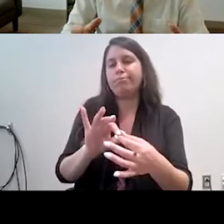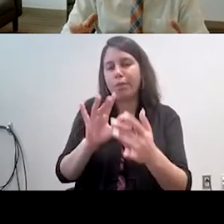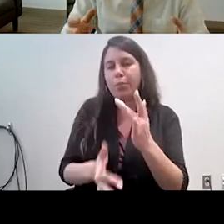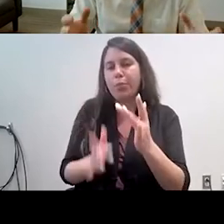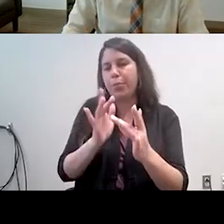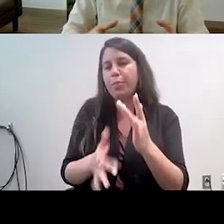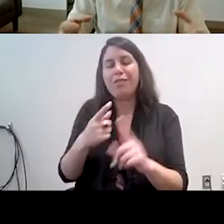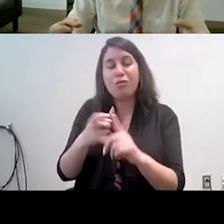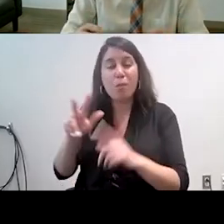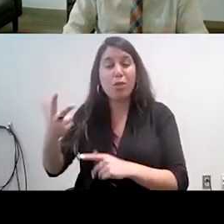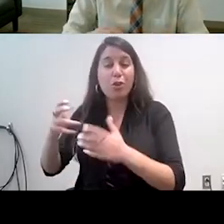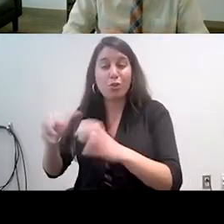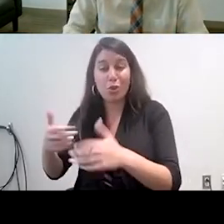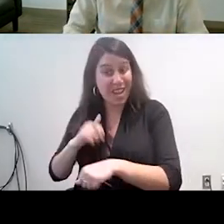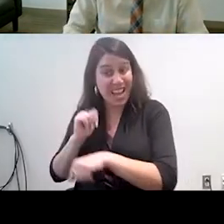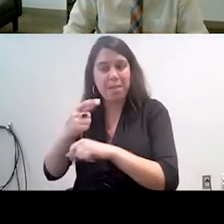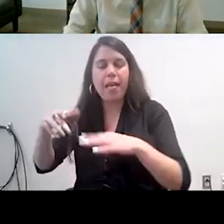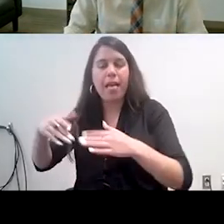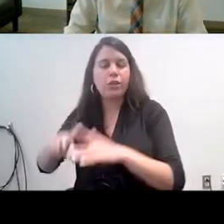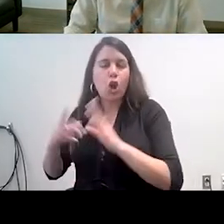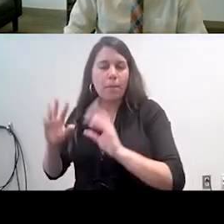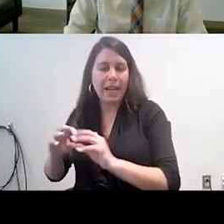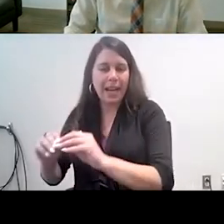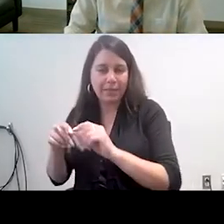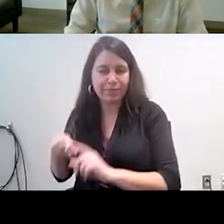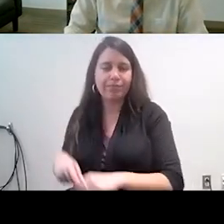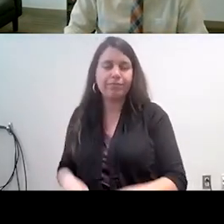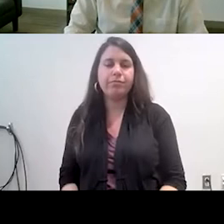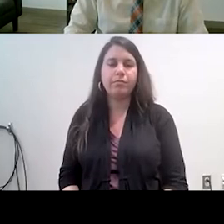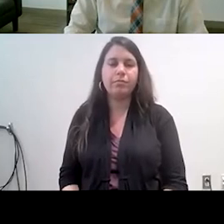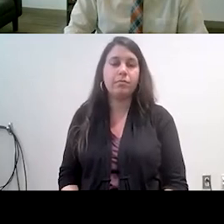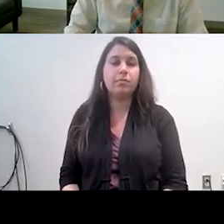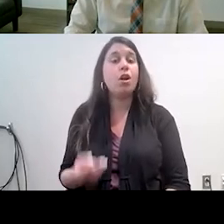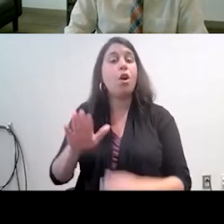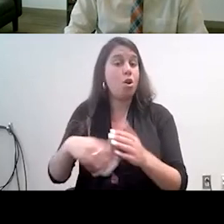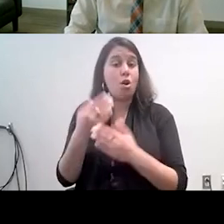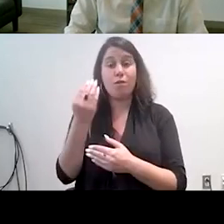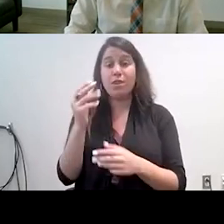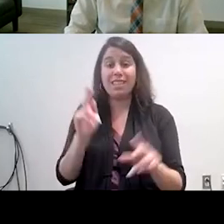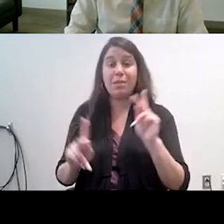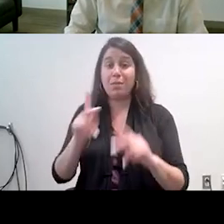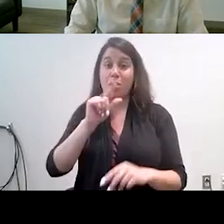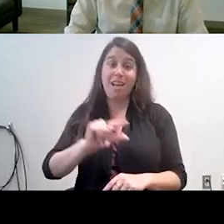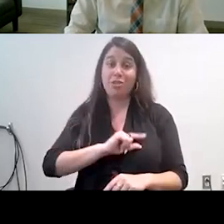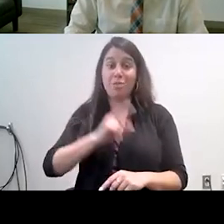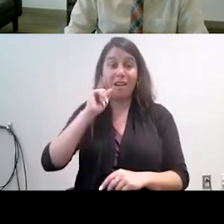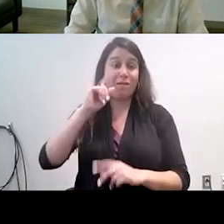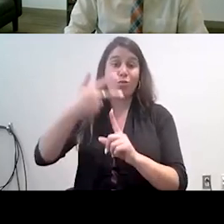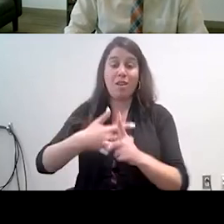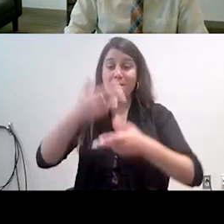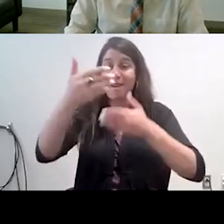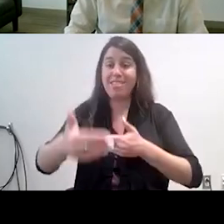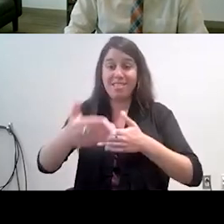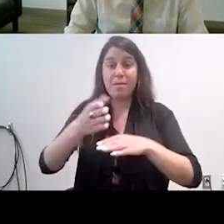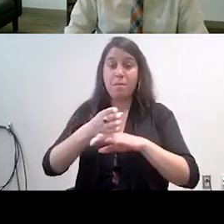group that was formed but did not have a chance to meet in person all 14 participants were eligible who were eligible for the